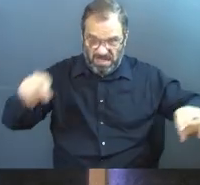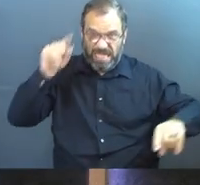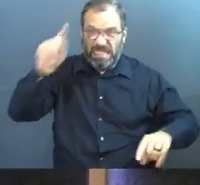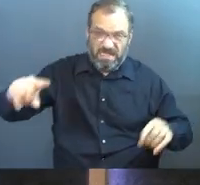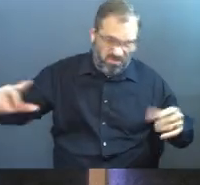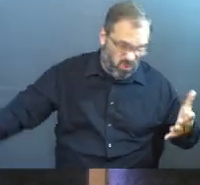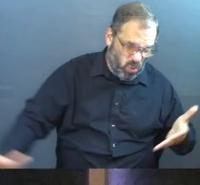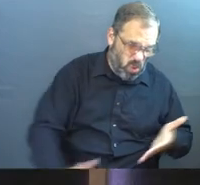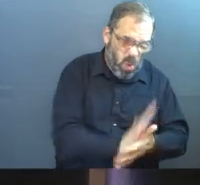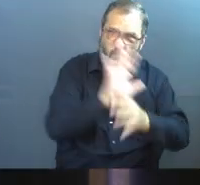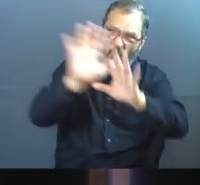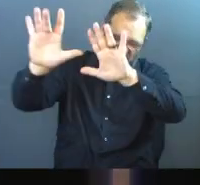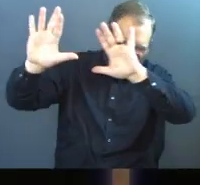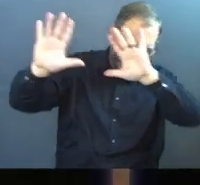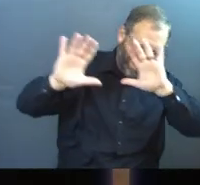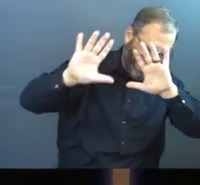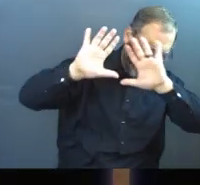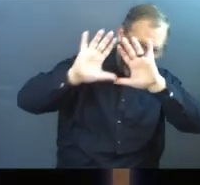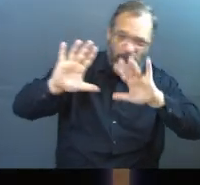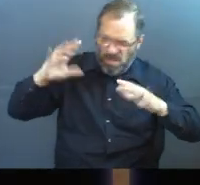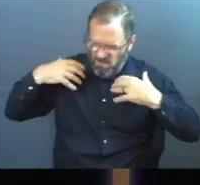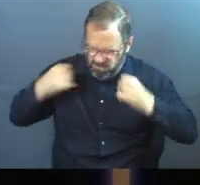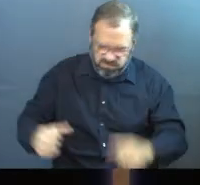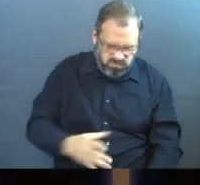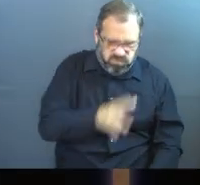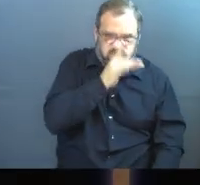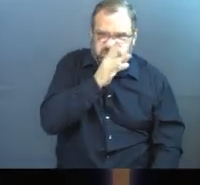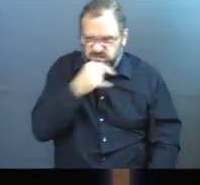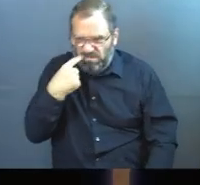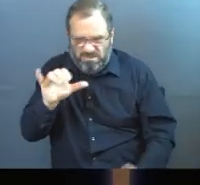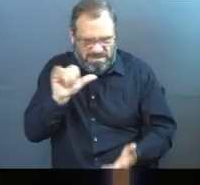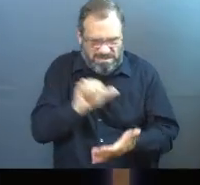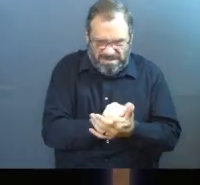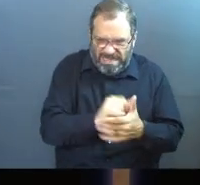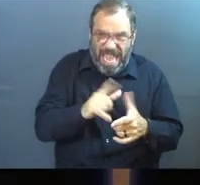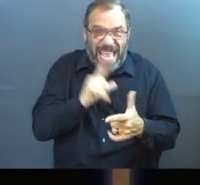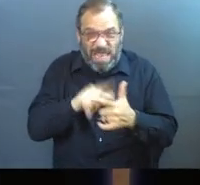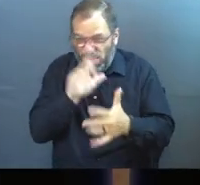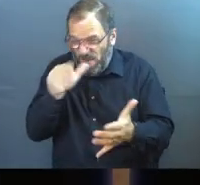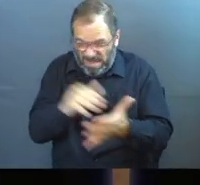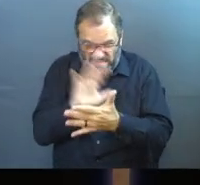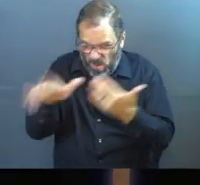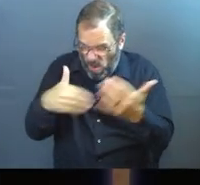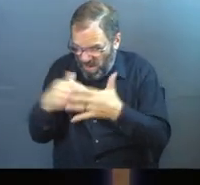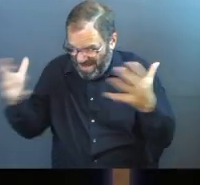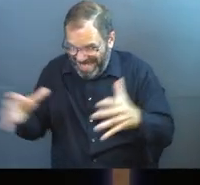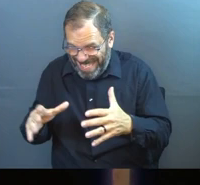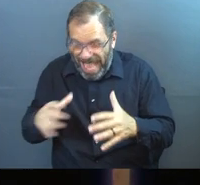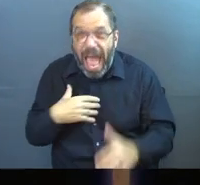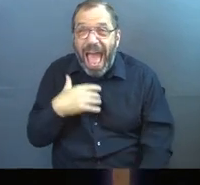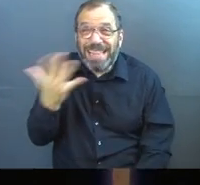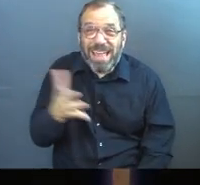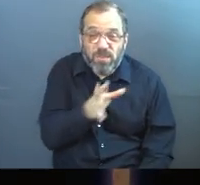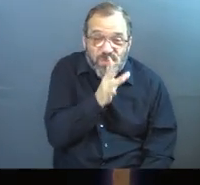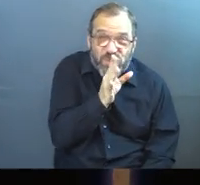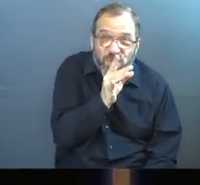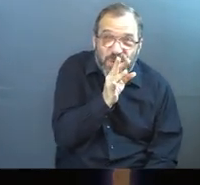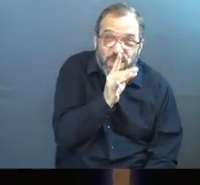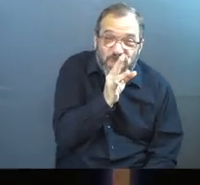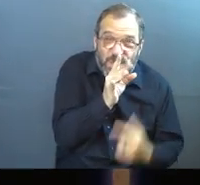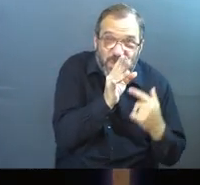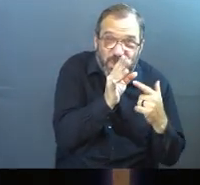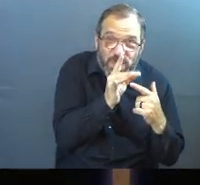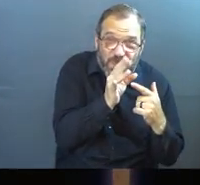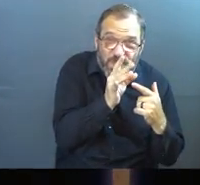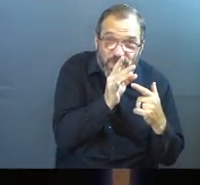had glory and all this kind of stuff, but this mighty voice, he had said this. And in the midst of this whole thing, all of a sudden, another voice pipes